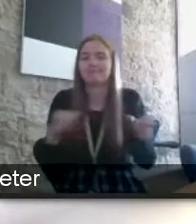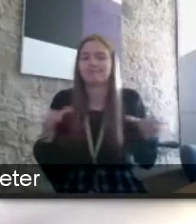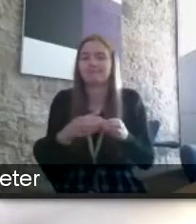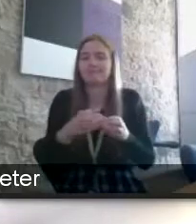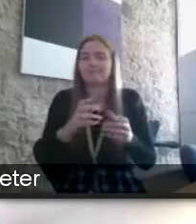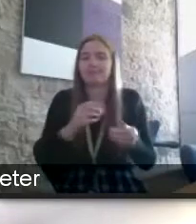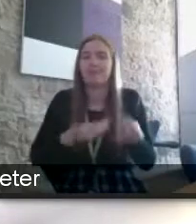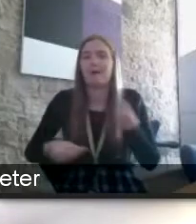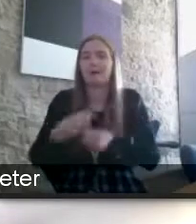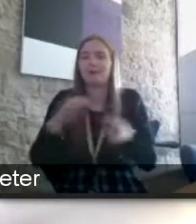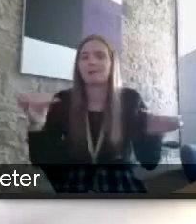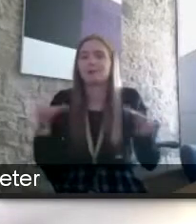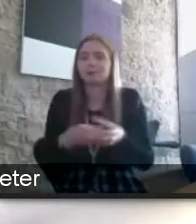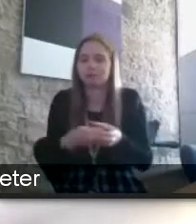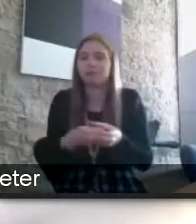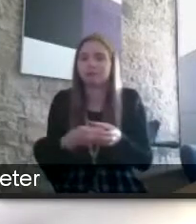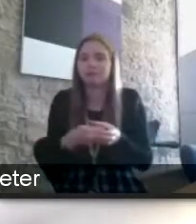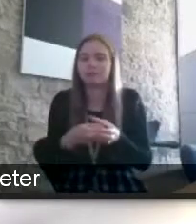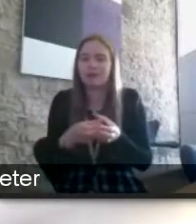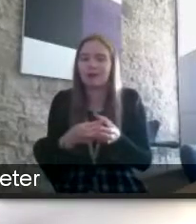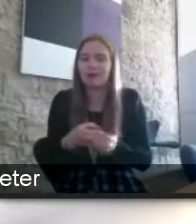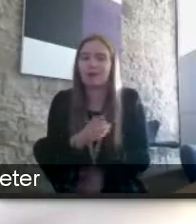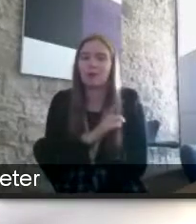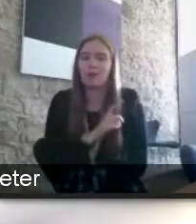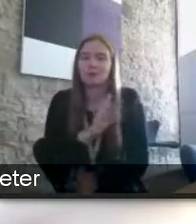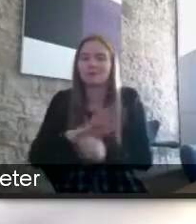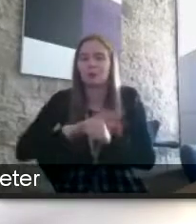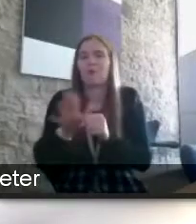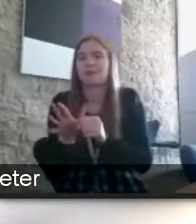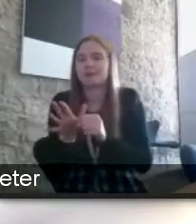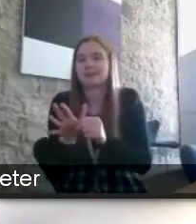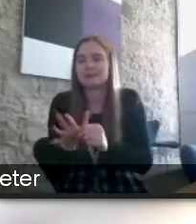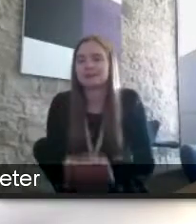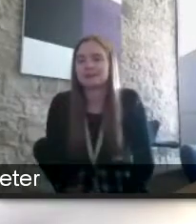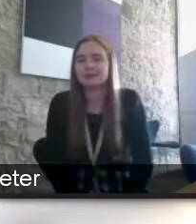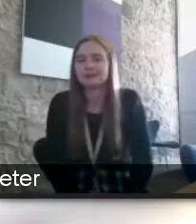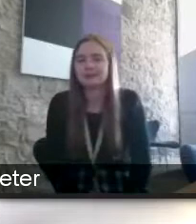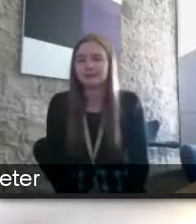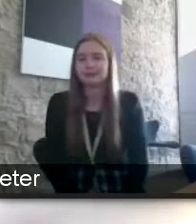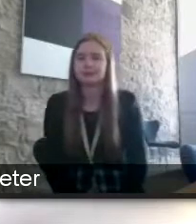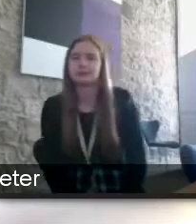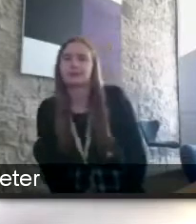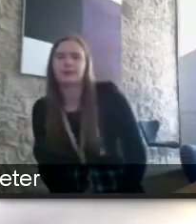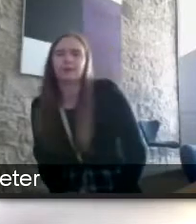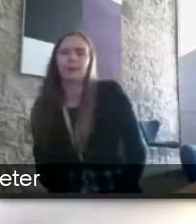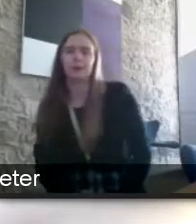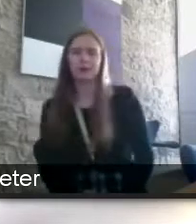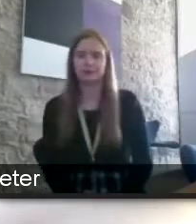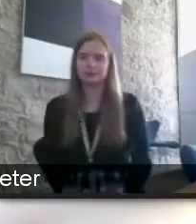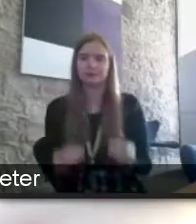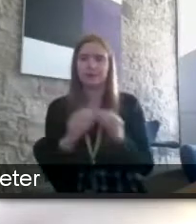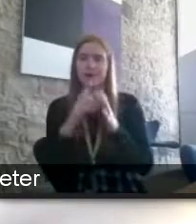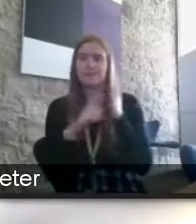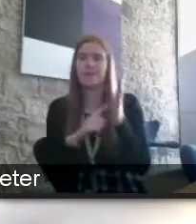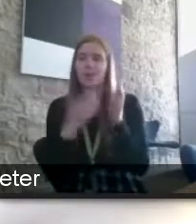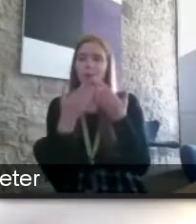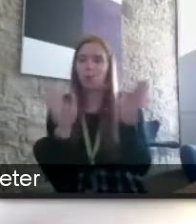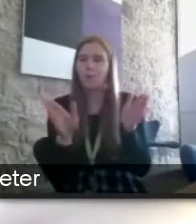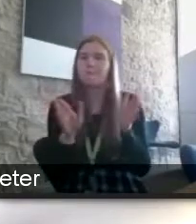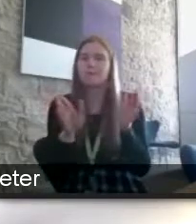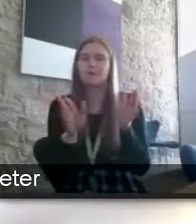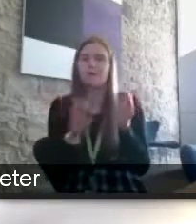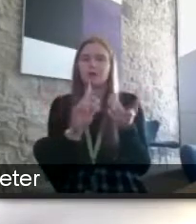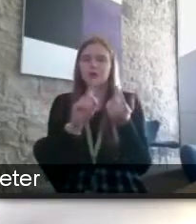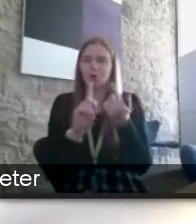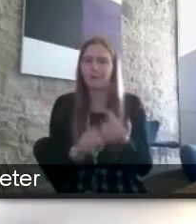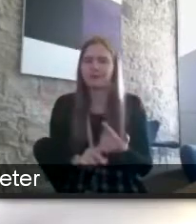um as a consequence of kovid well i'm going to open it up and see if anybody else wants to come in but there's a couple of comments i think are very